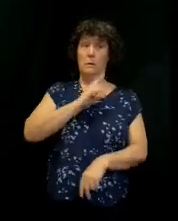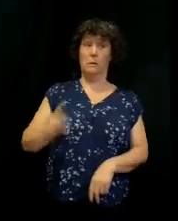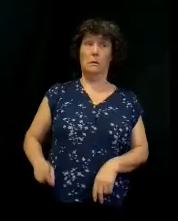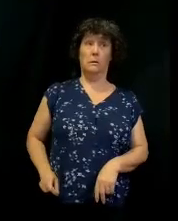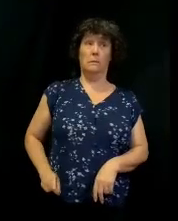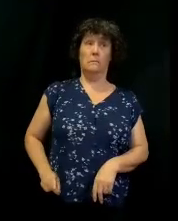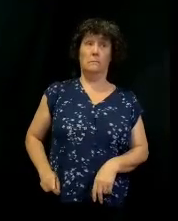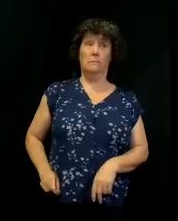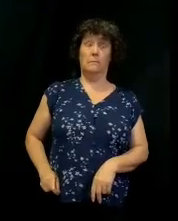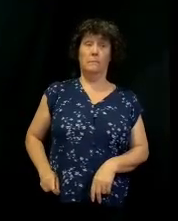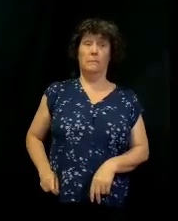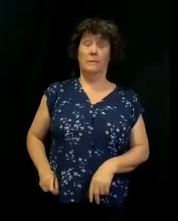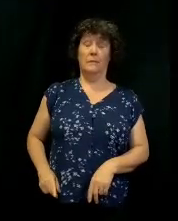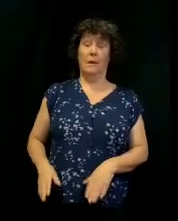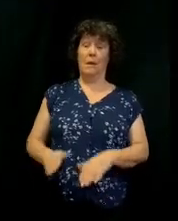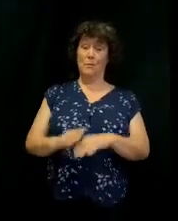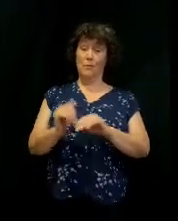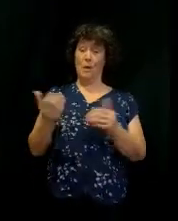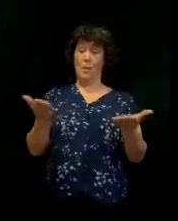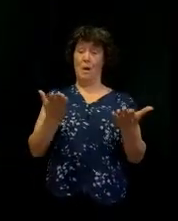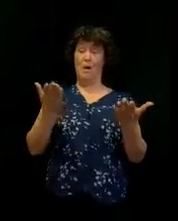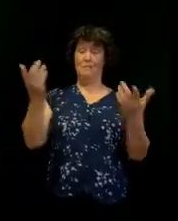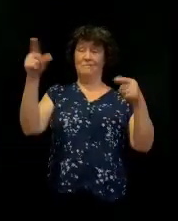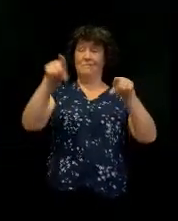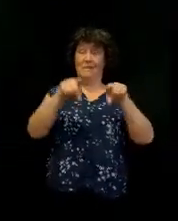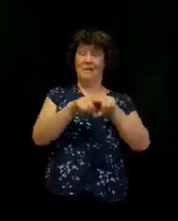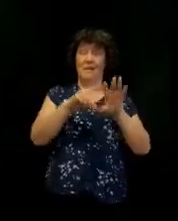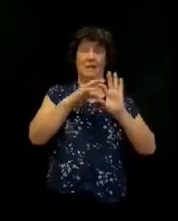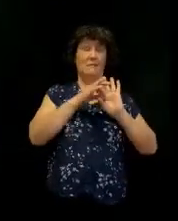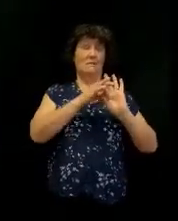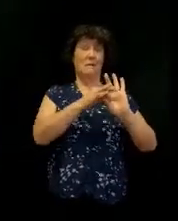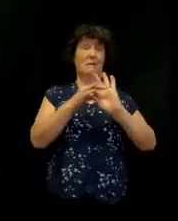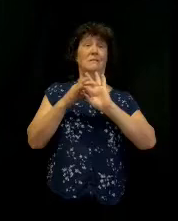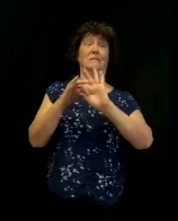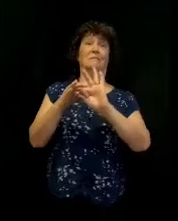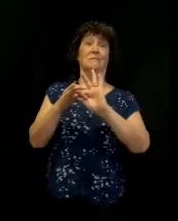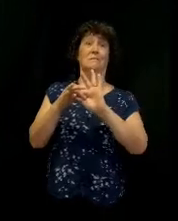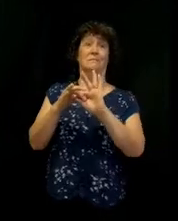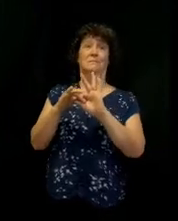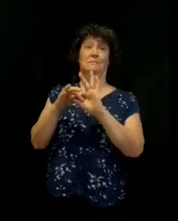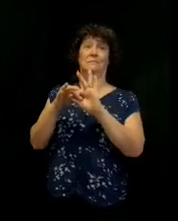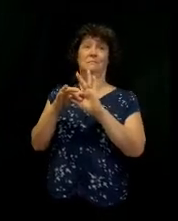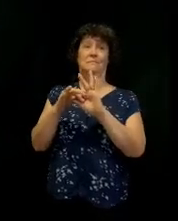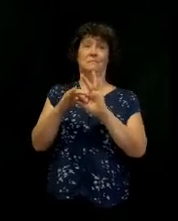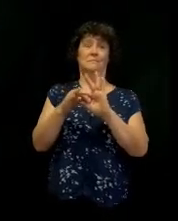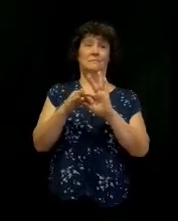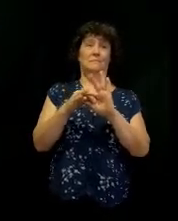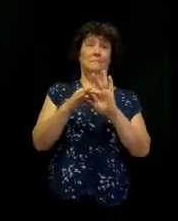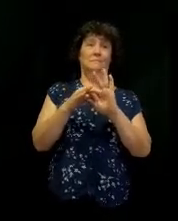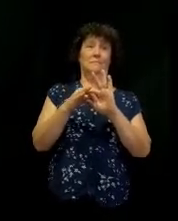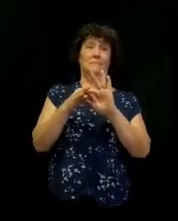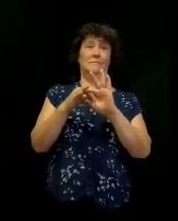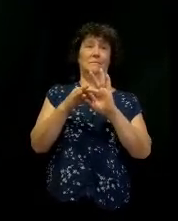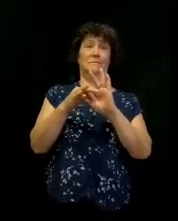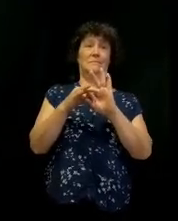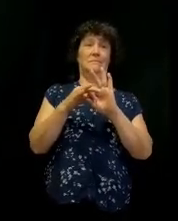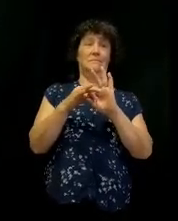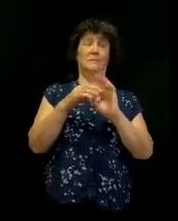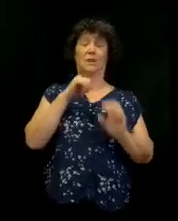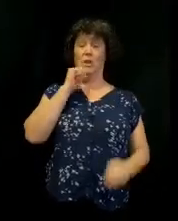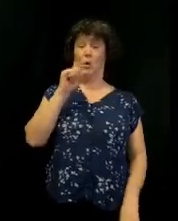the new covenant. I don't have to go. Listen, you don't need me to get to the presence of the Lord. You don't need me to pray.